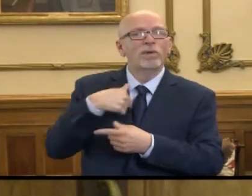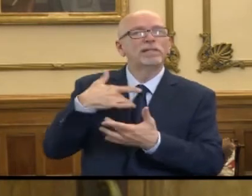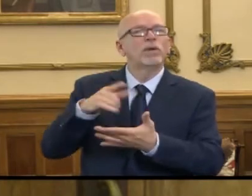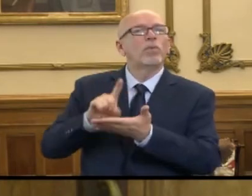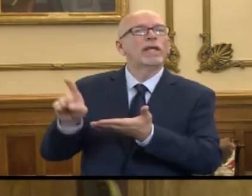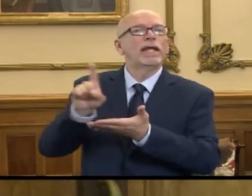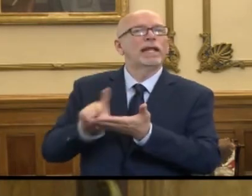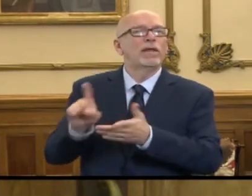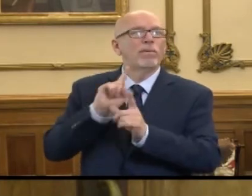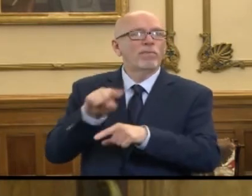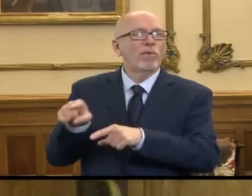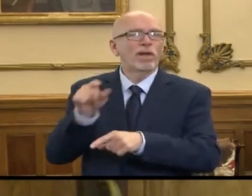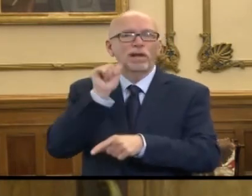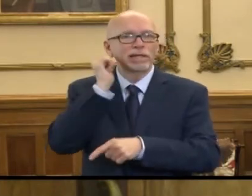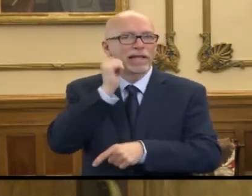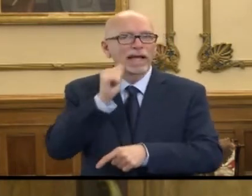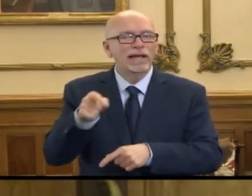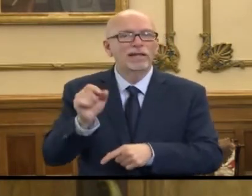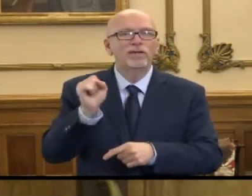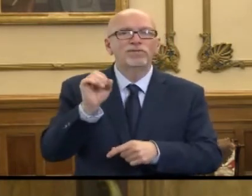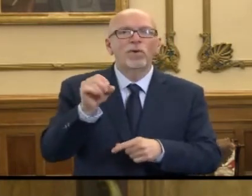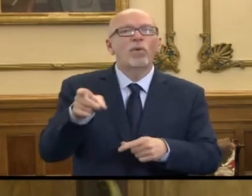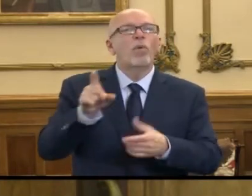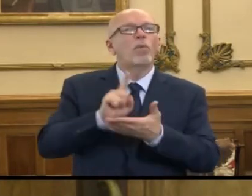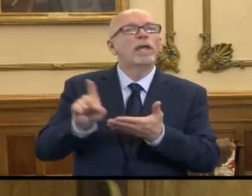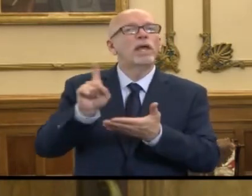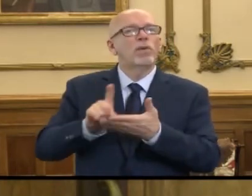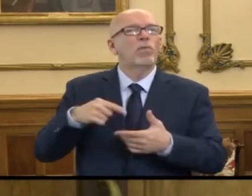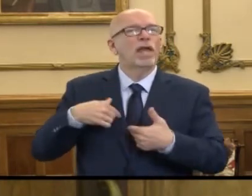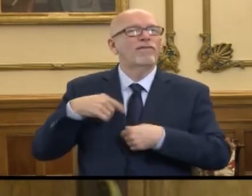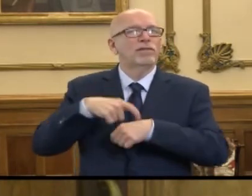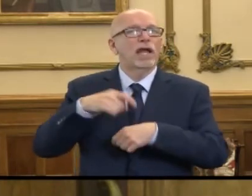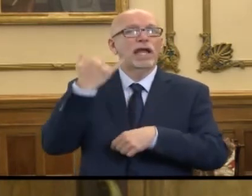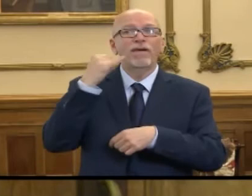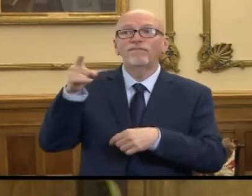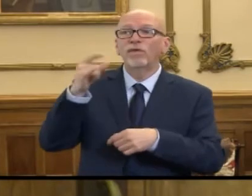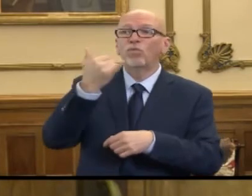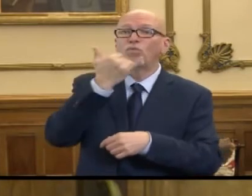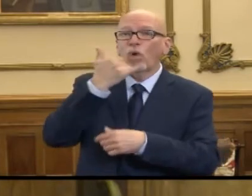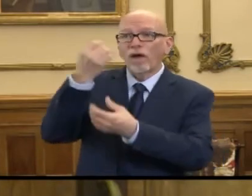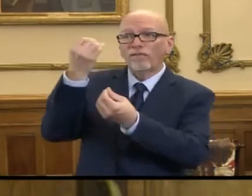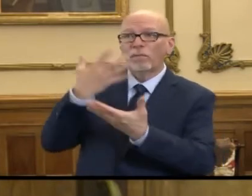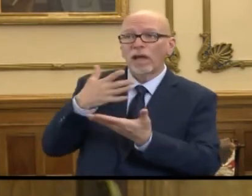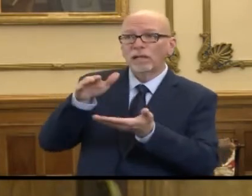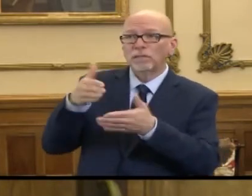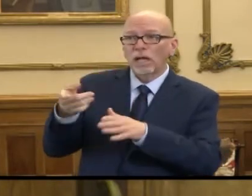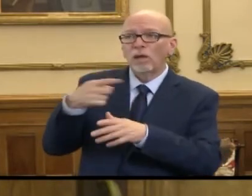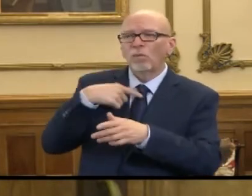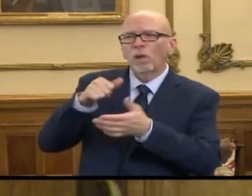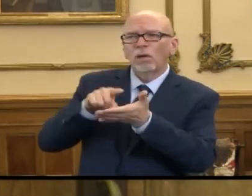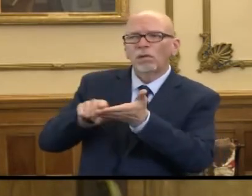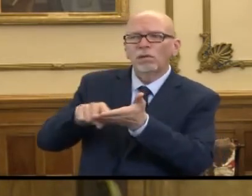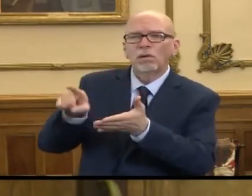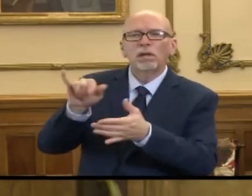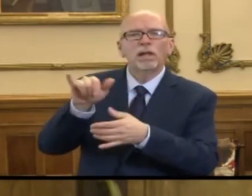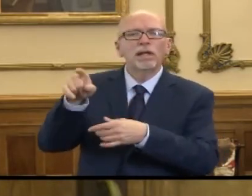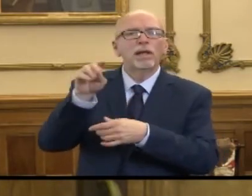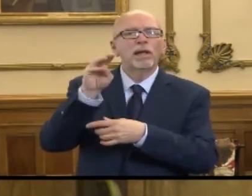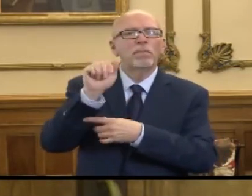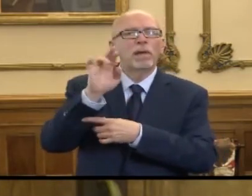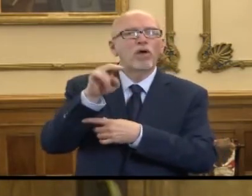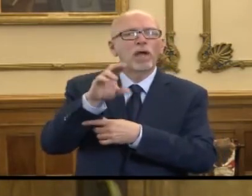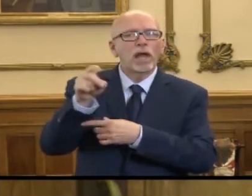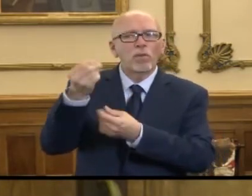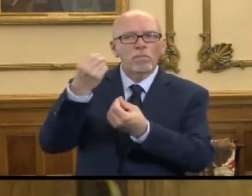basis, so it gives the team time if somebody has inaccurately been reported as a death in a particular county, like, say, Marion County,